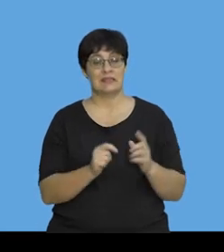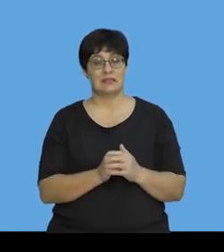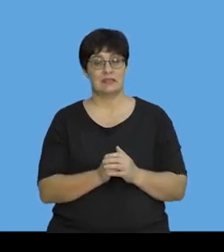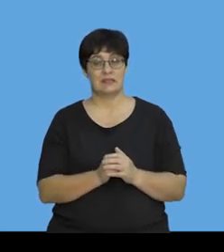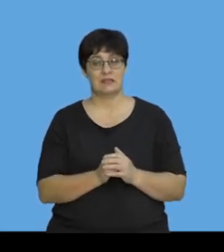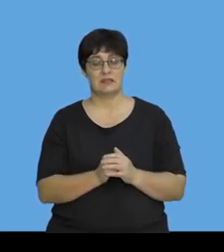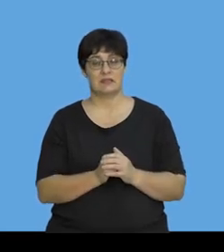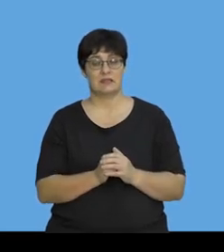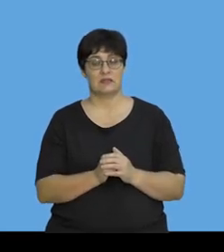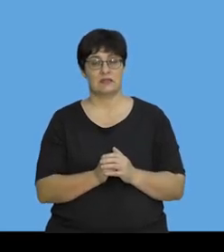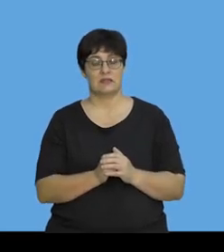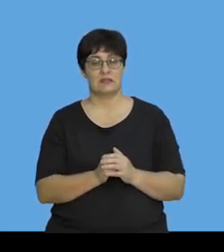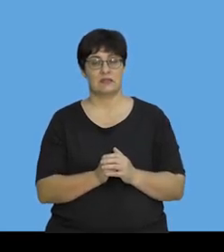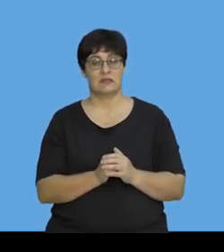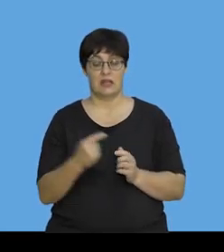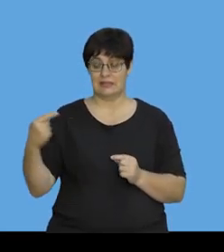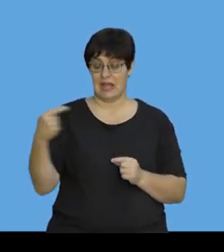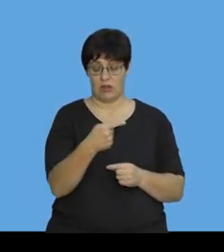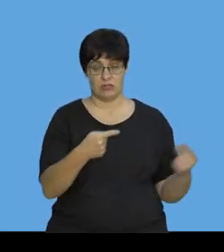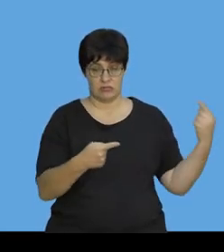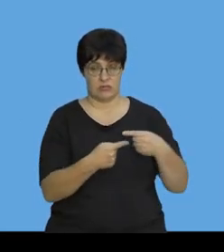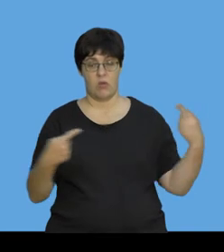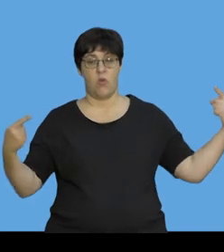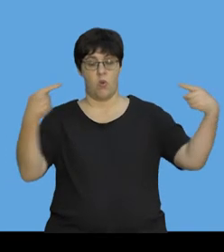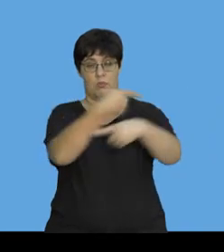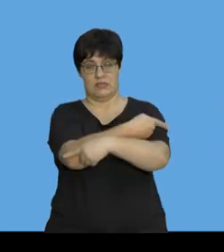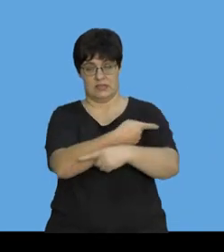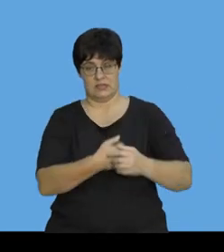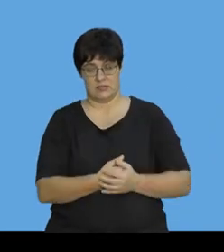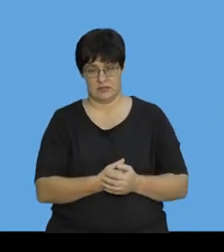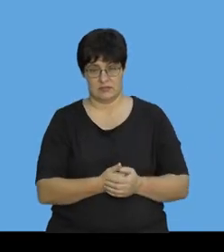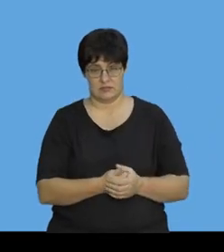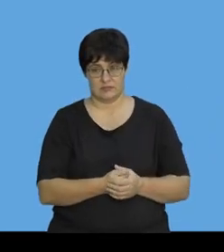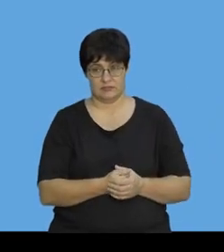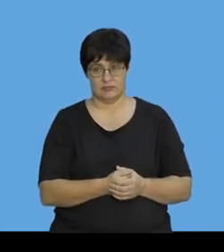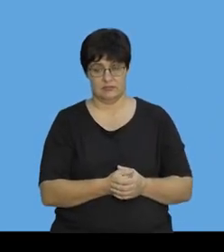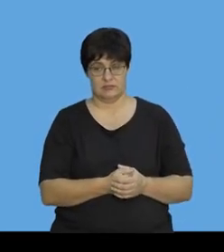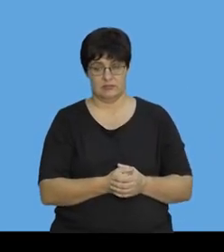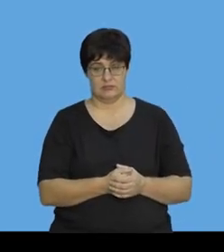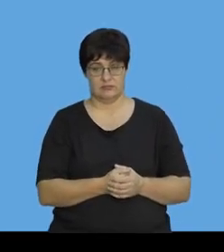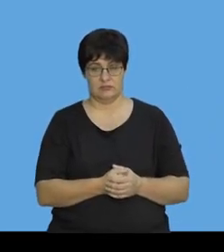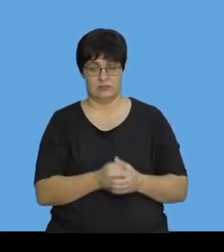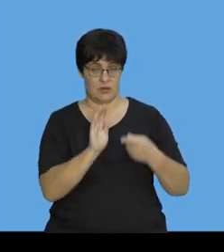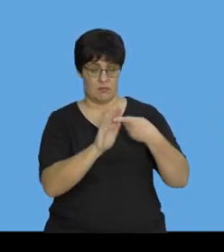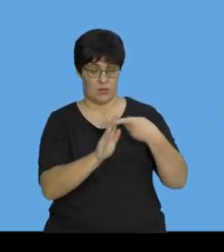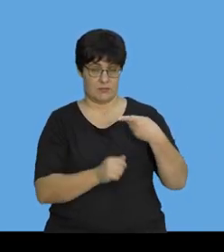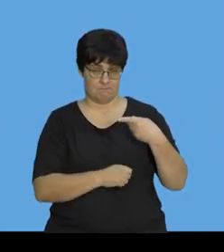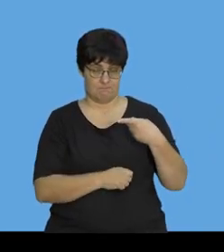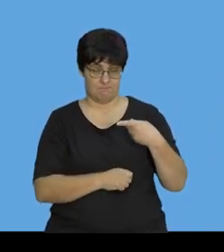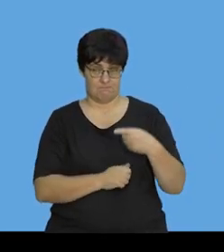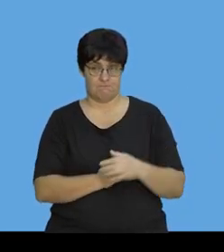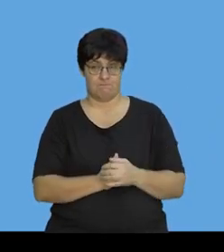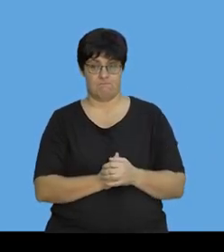in opposite directions. That's the first one.